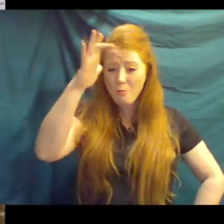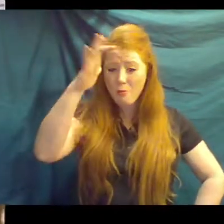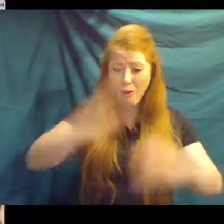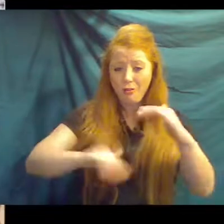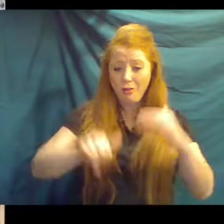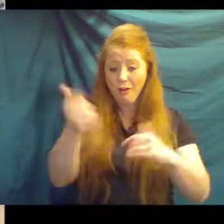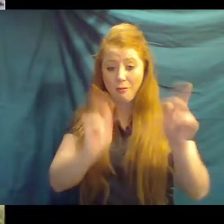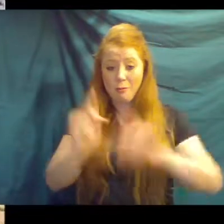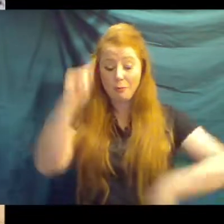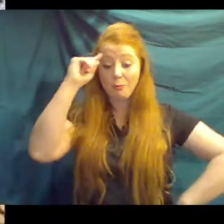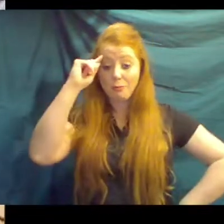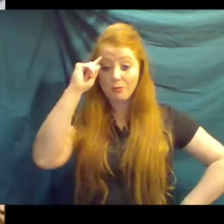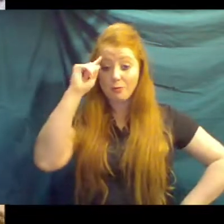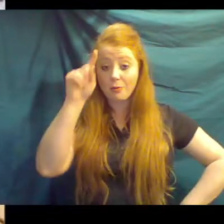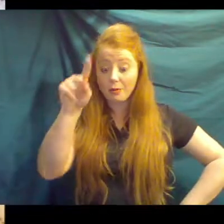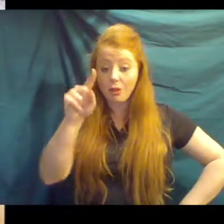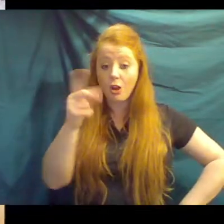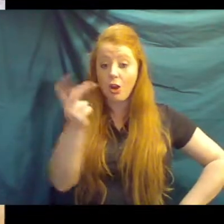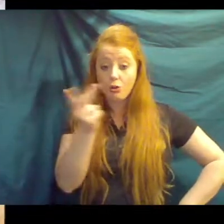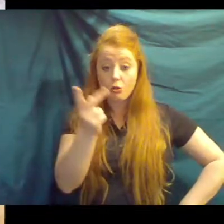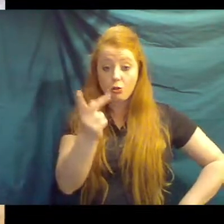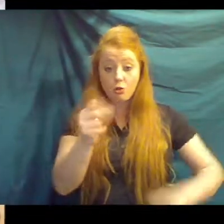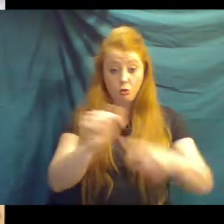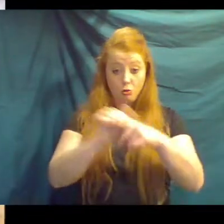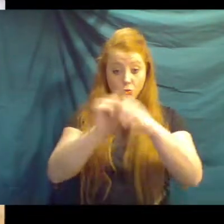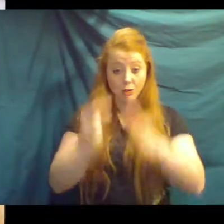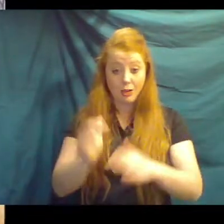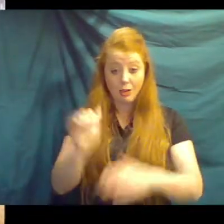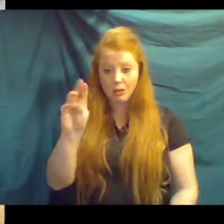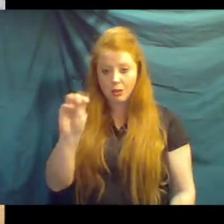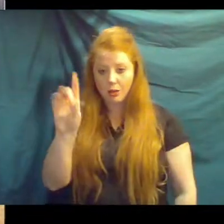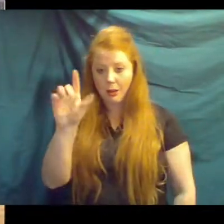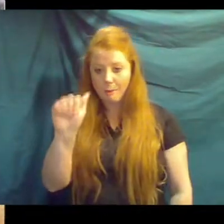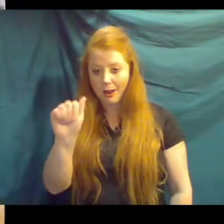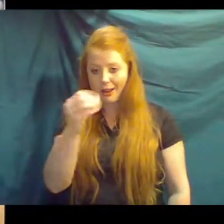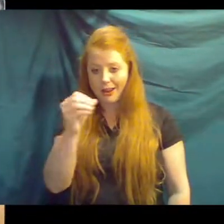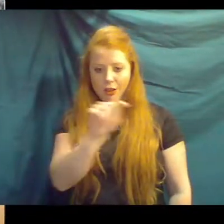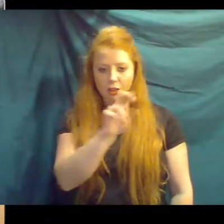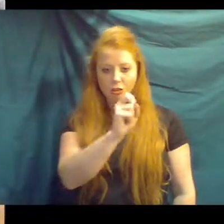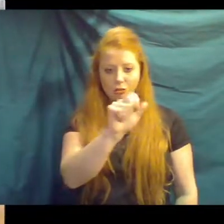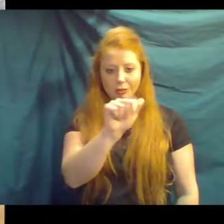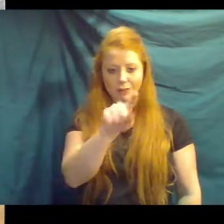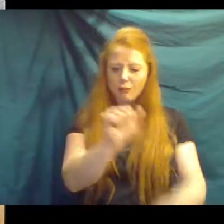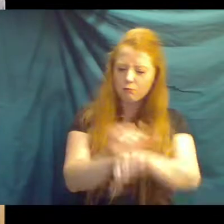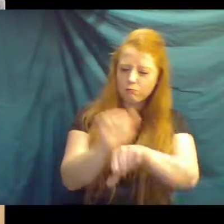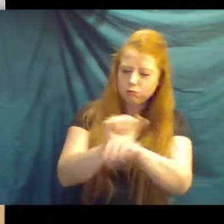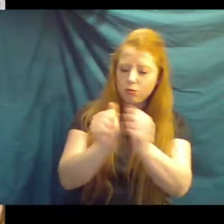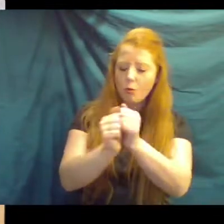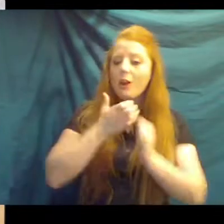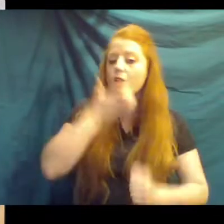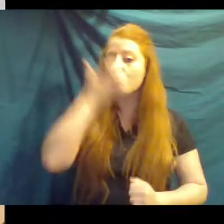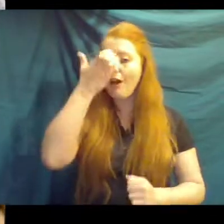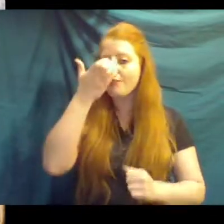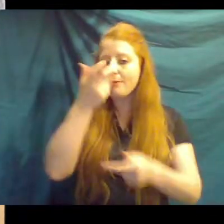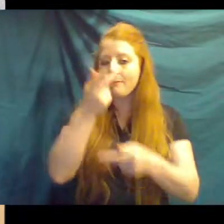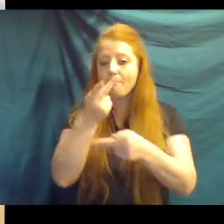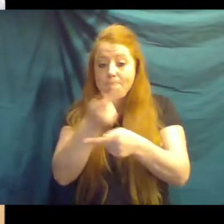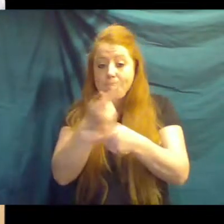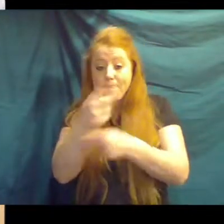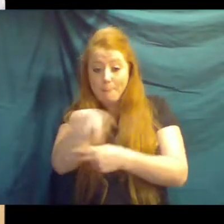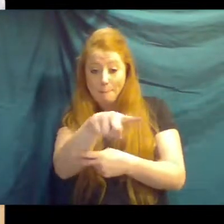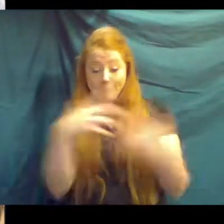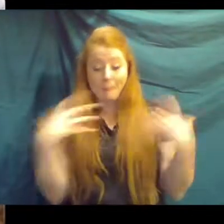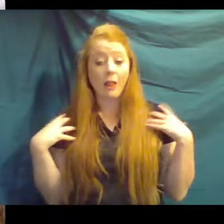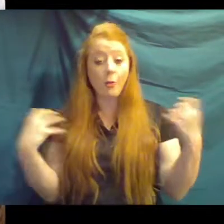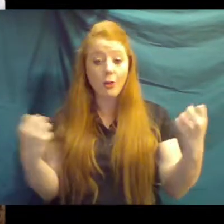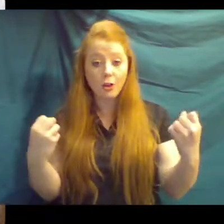for. So our two primary trainers, Amanda and Teresa, have actually been working with our giraffe to keep them nice and healthy. And we do things